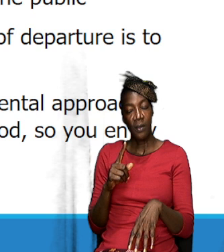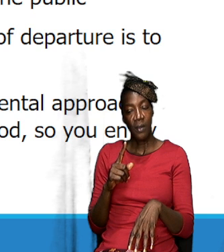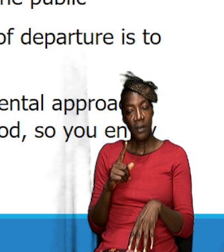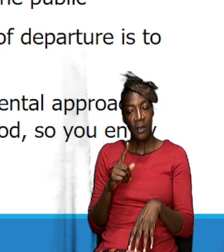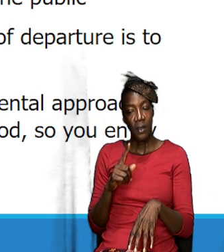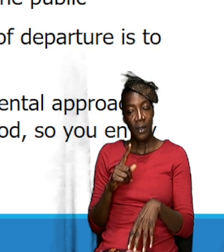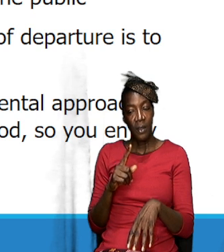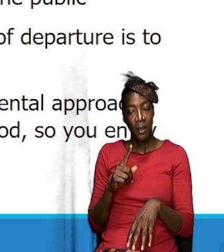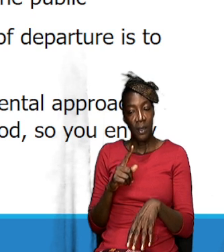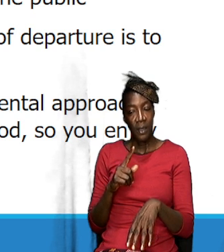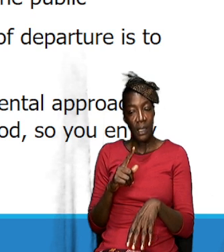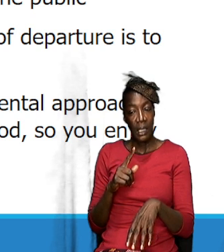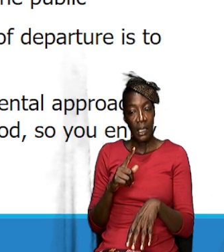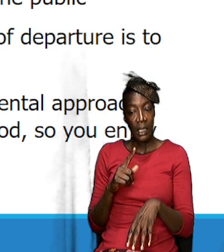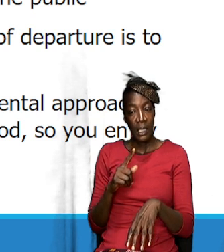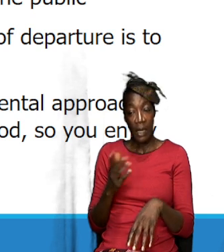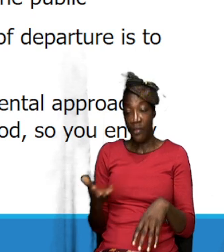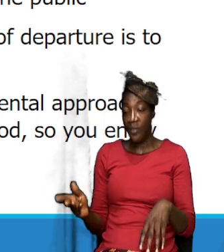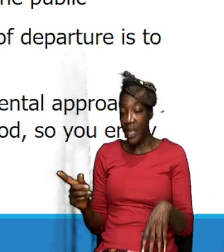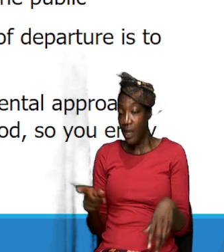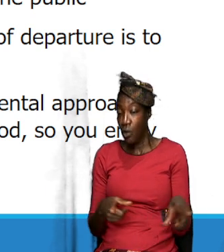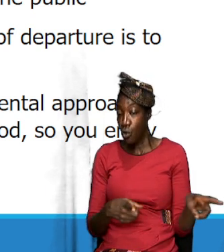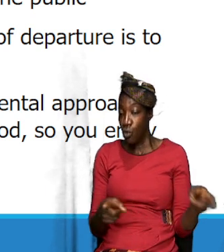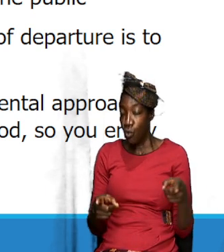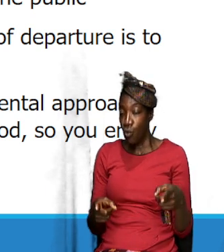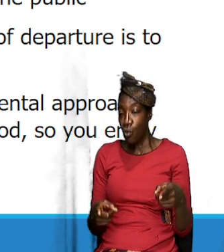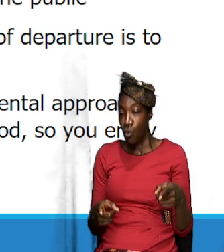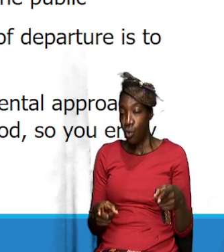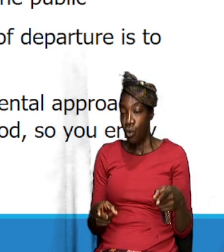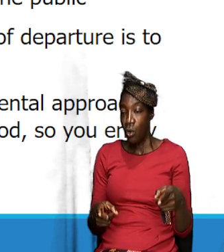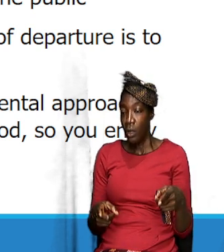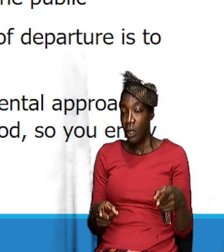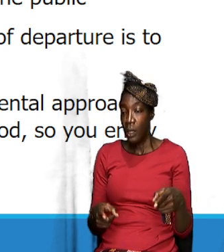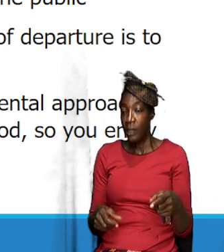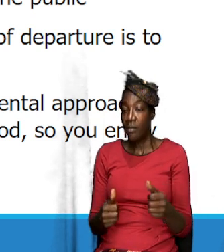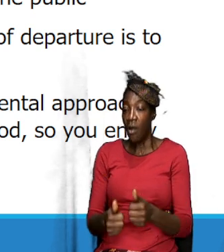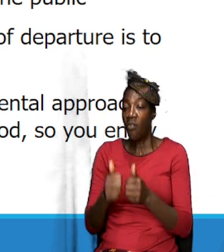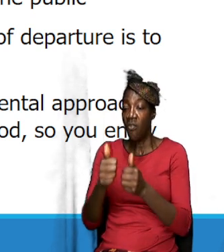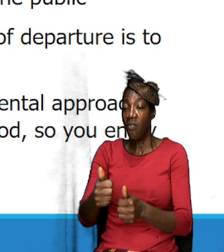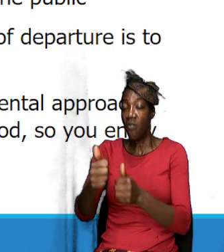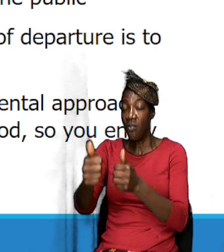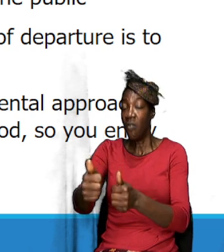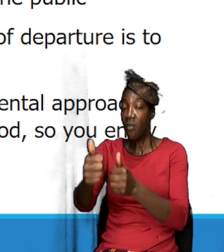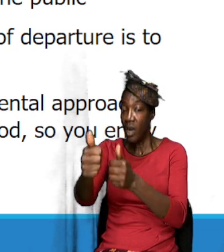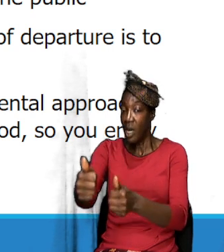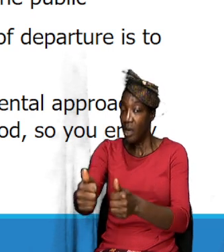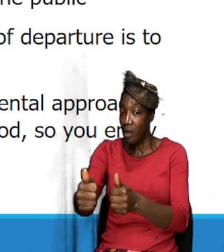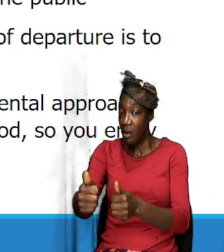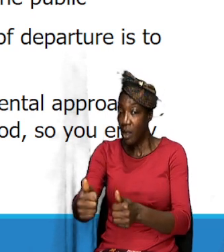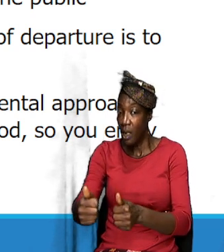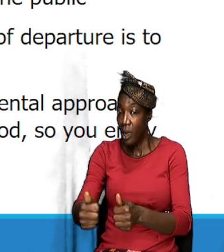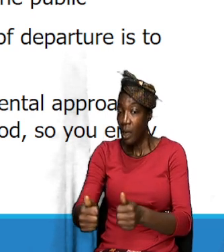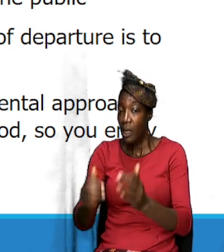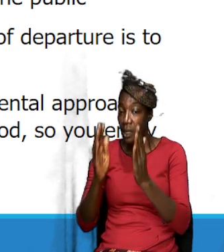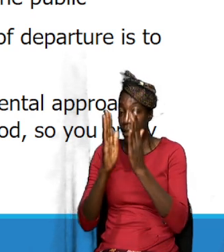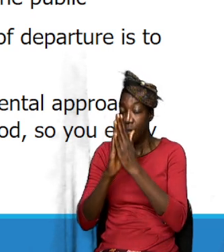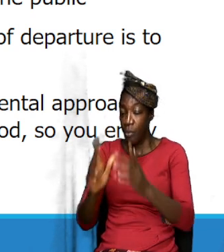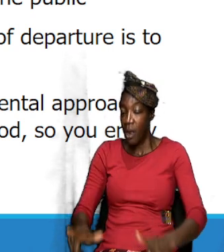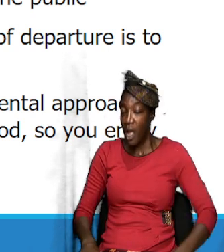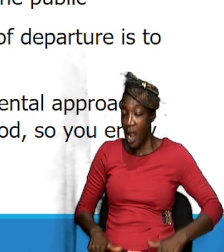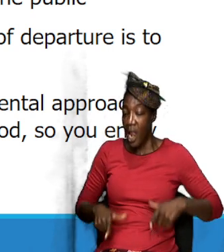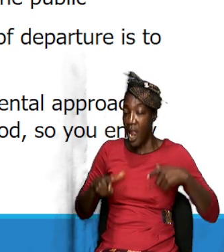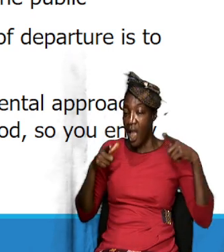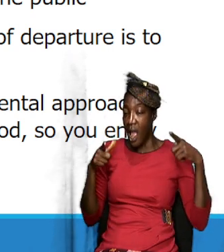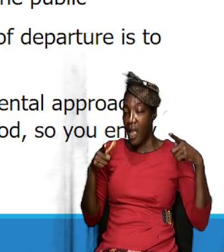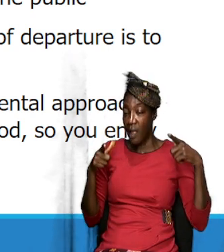imitate his prayer life. Now, I can't overemphasize this point. You notice at the first,